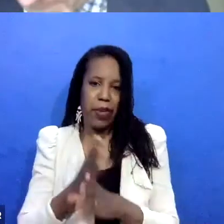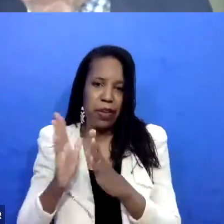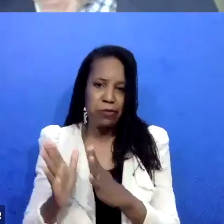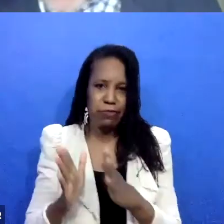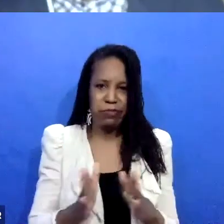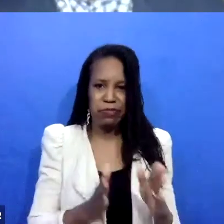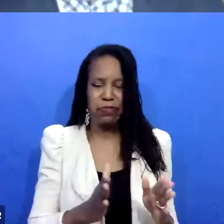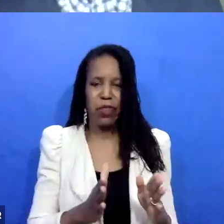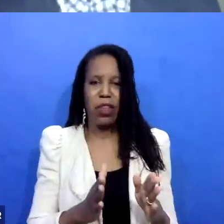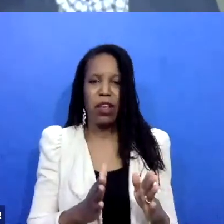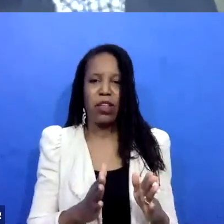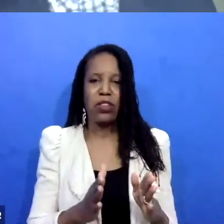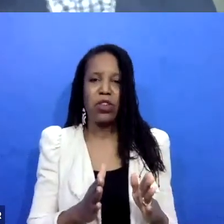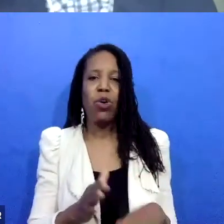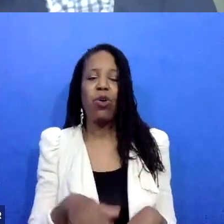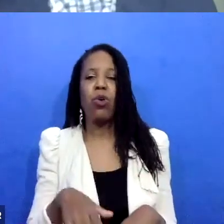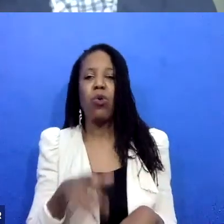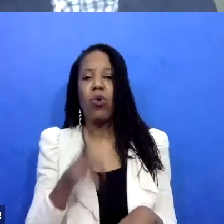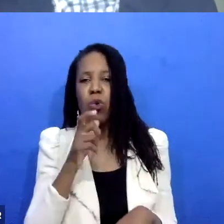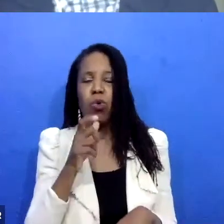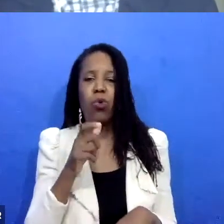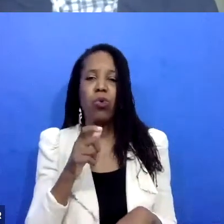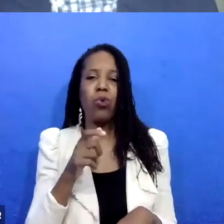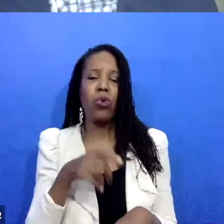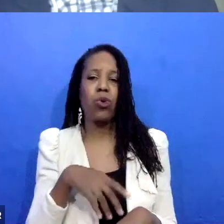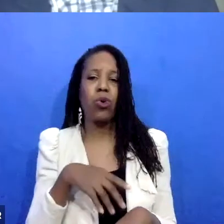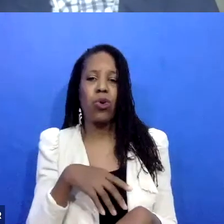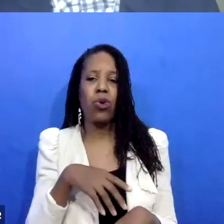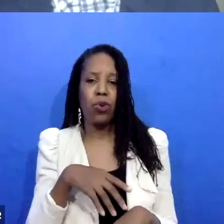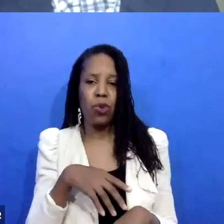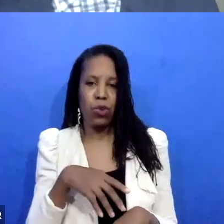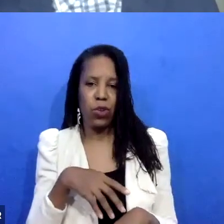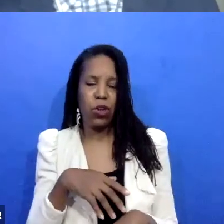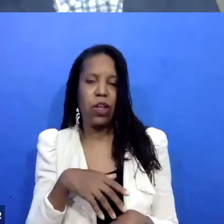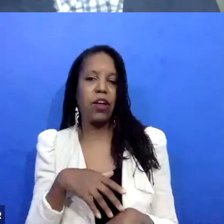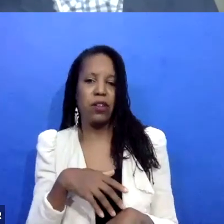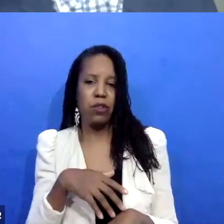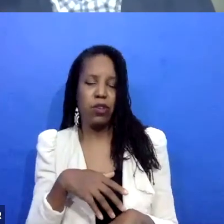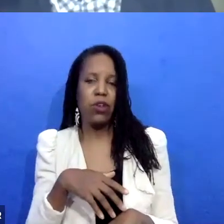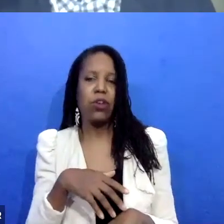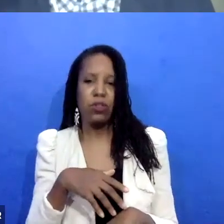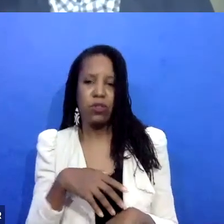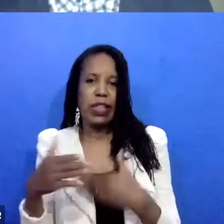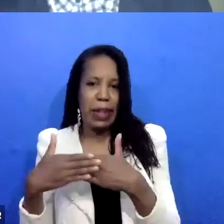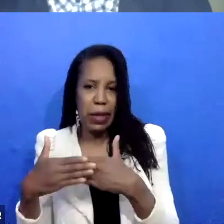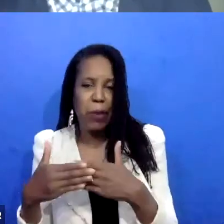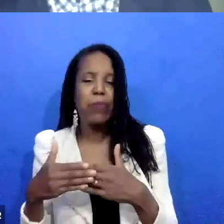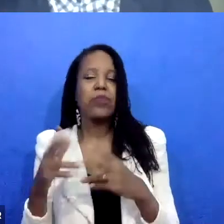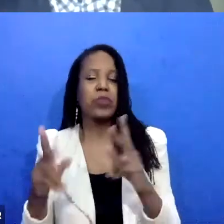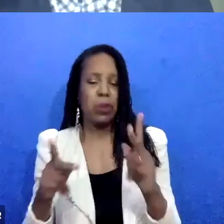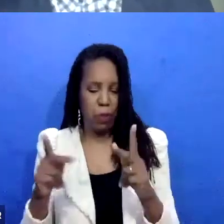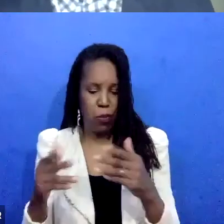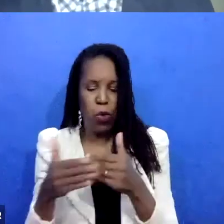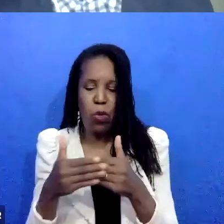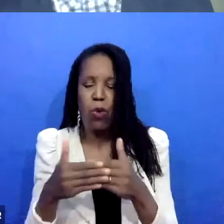are most influential, right? Which is the people who are closest to you. Who are the neighbors? You know, growing